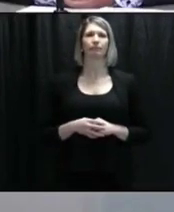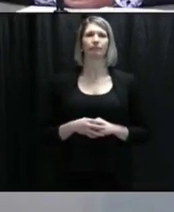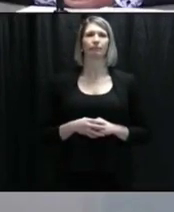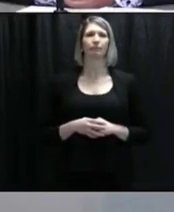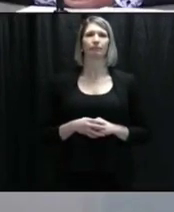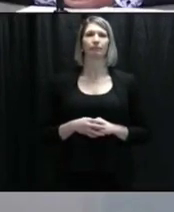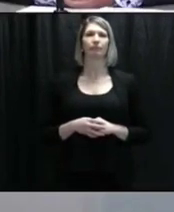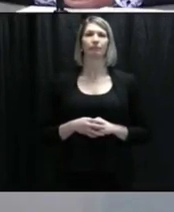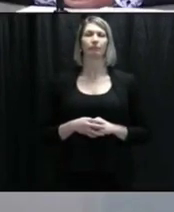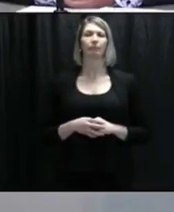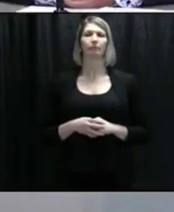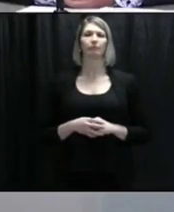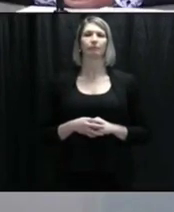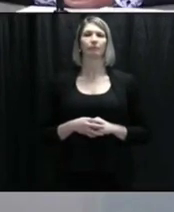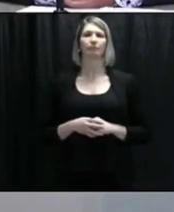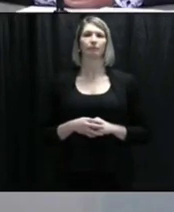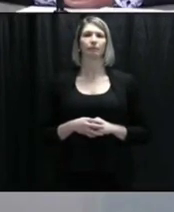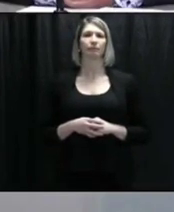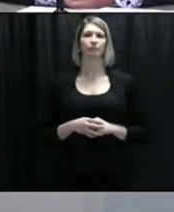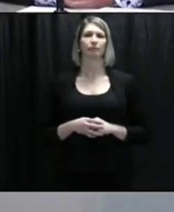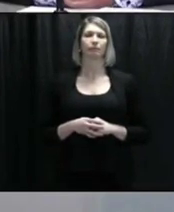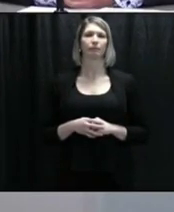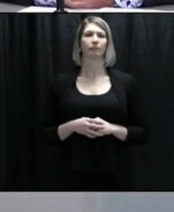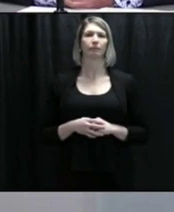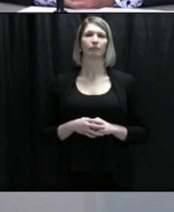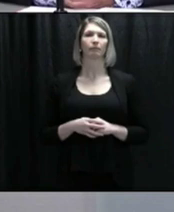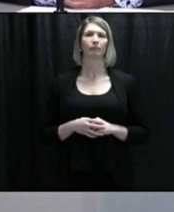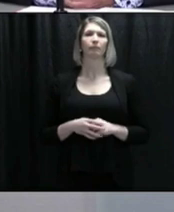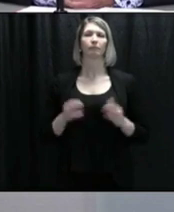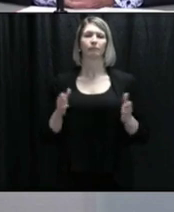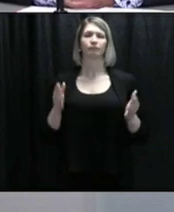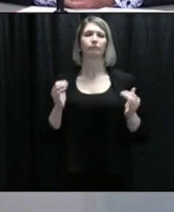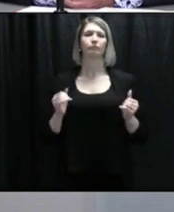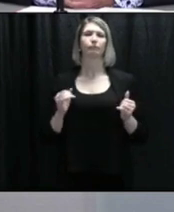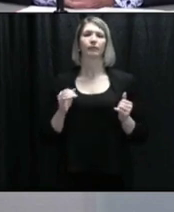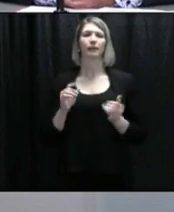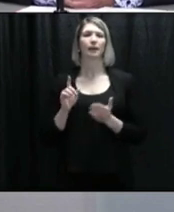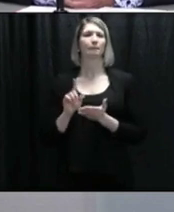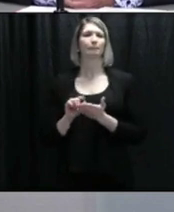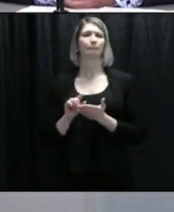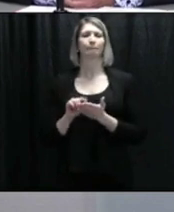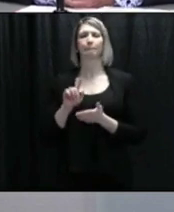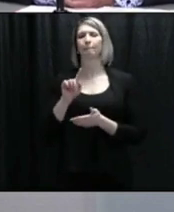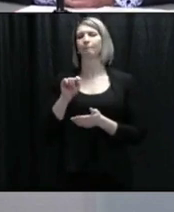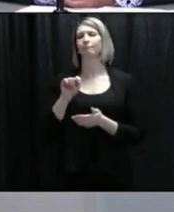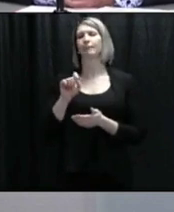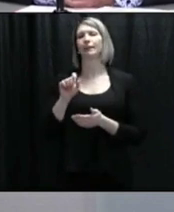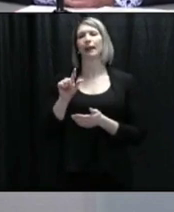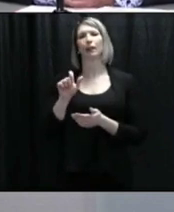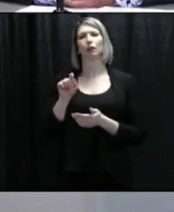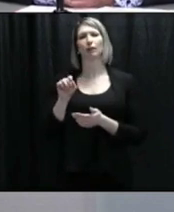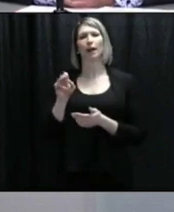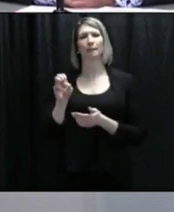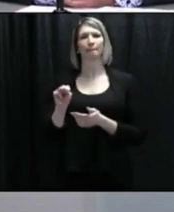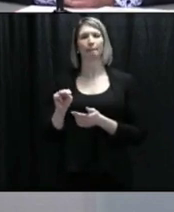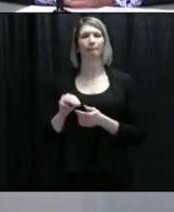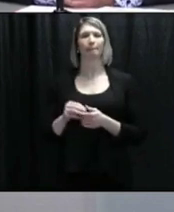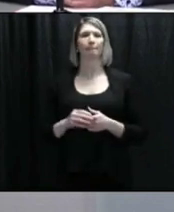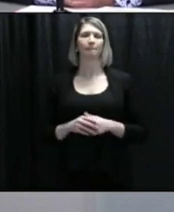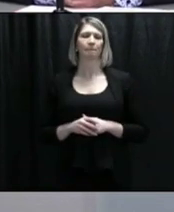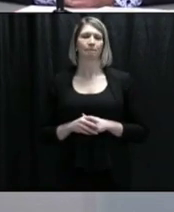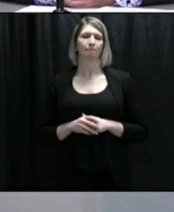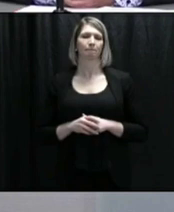The next question is from Peter Jackson from the Telegram. Please, go ahead. Hi.